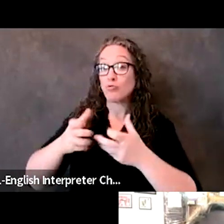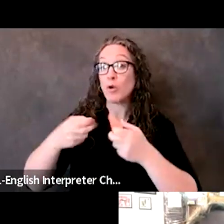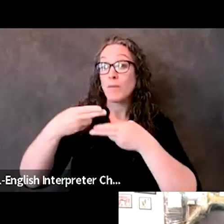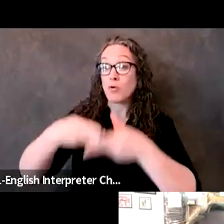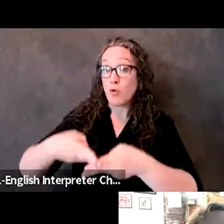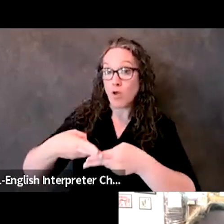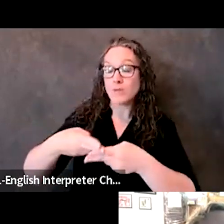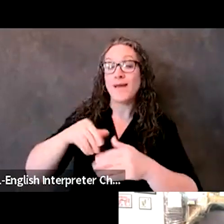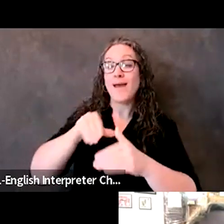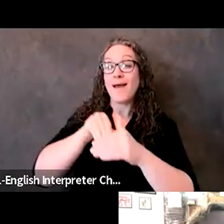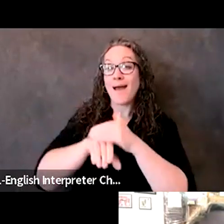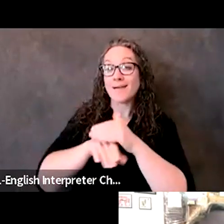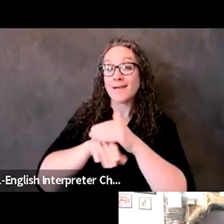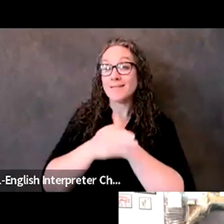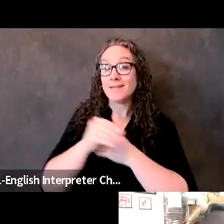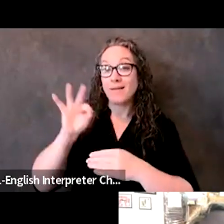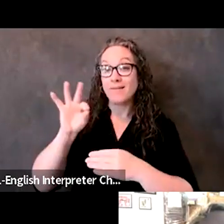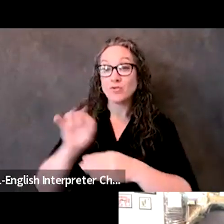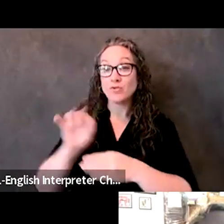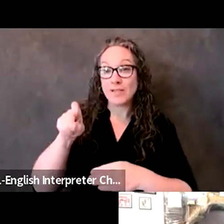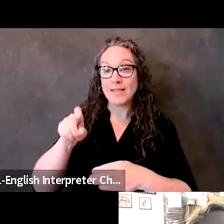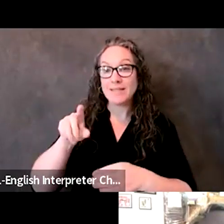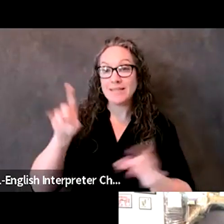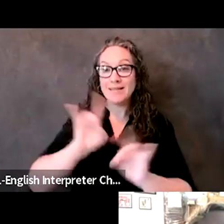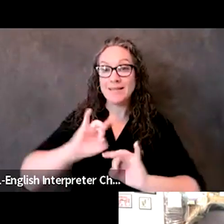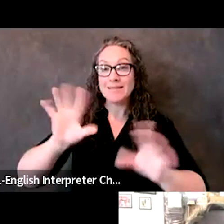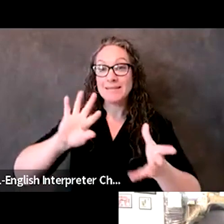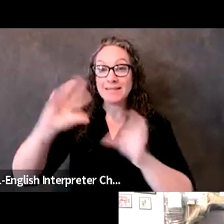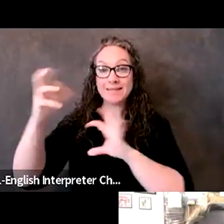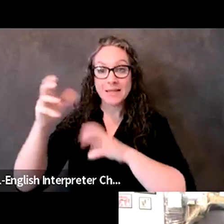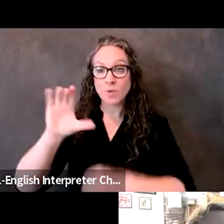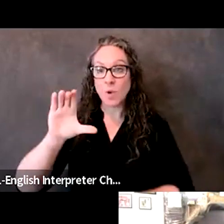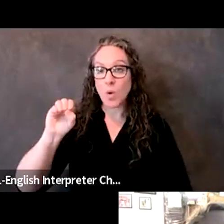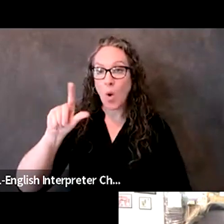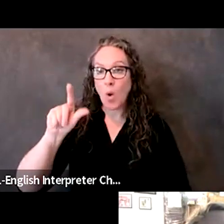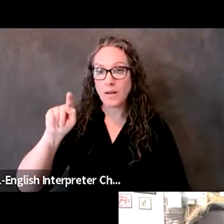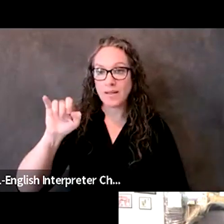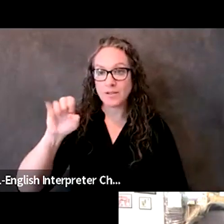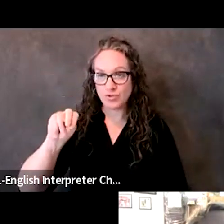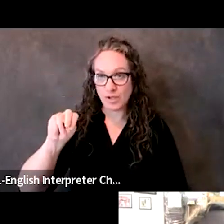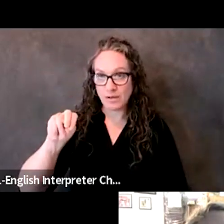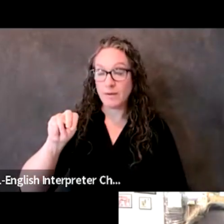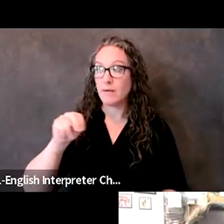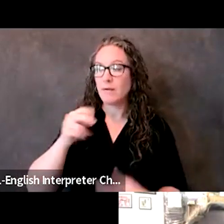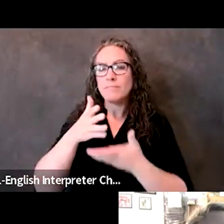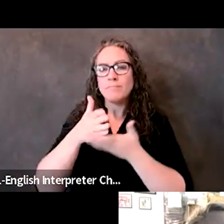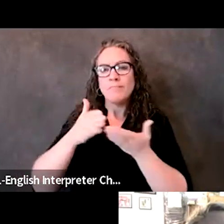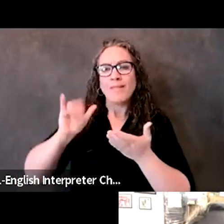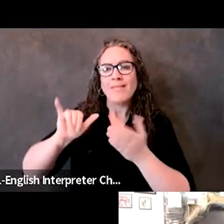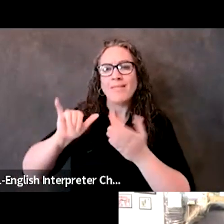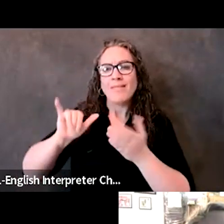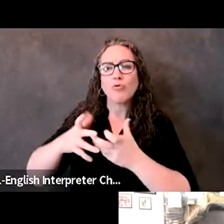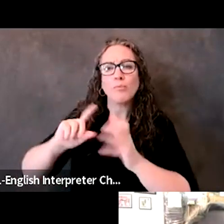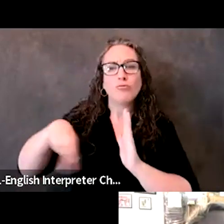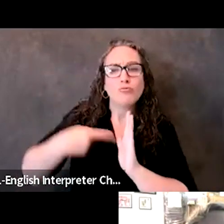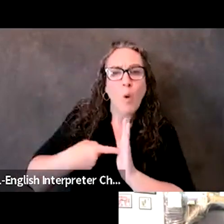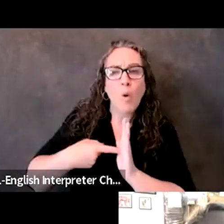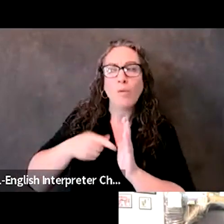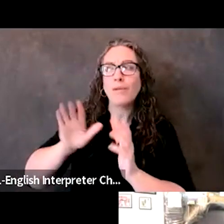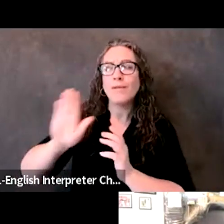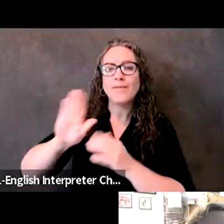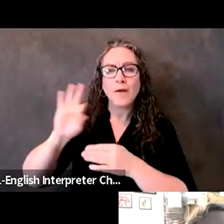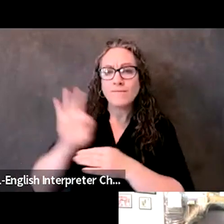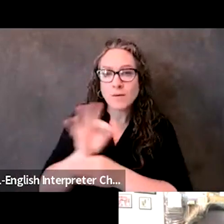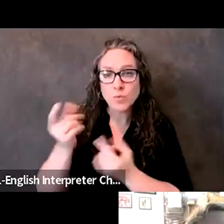Needs Disaster Coalition. You know, part of the function or role of that group is to provide the Division of